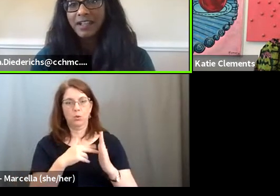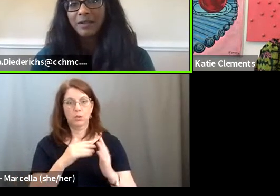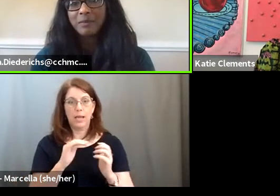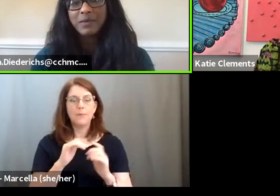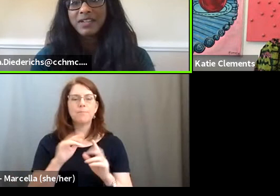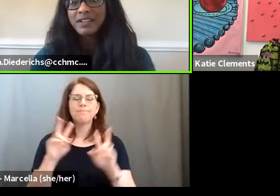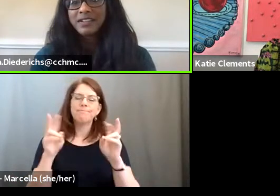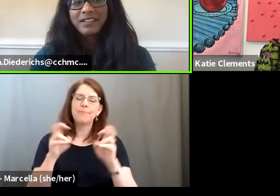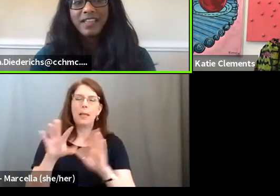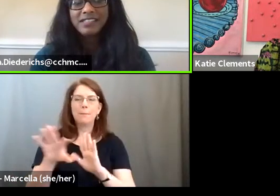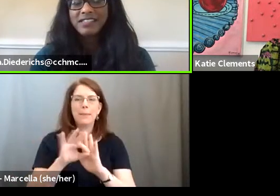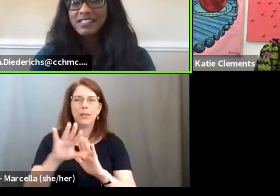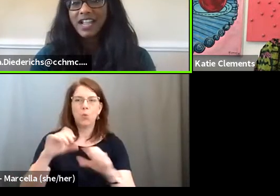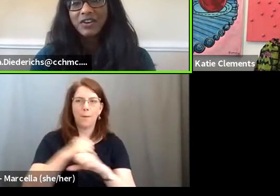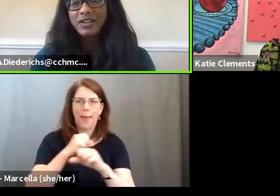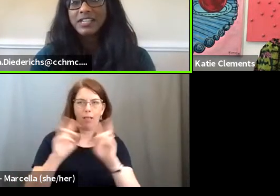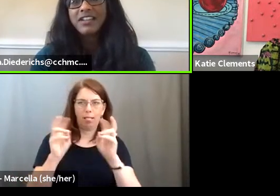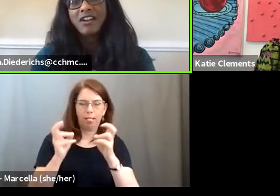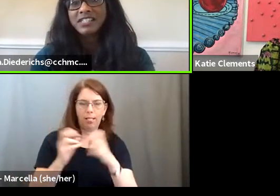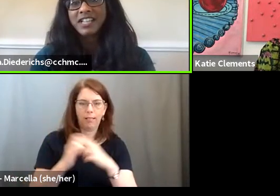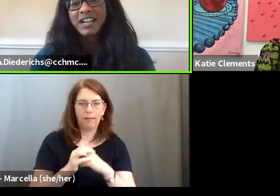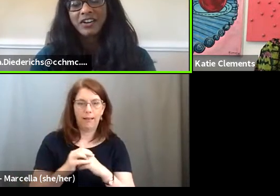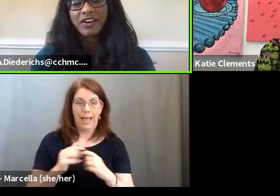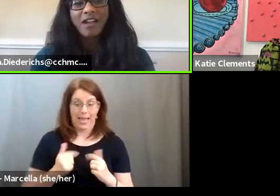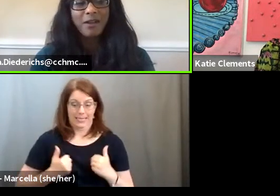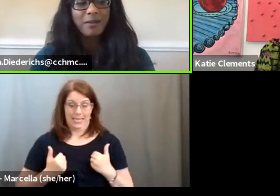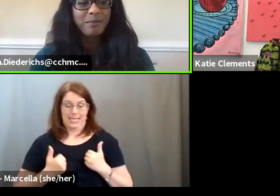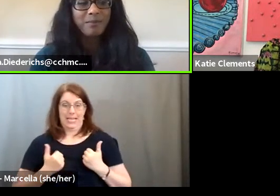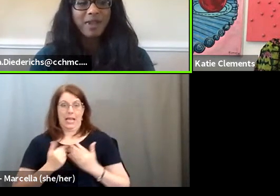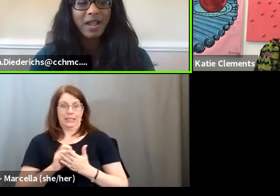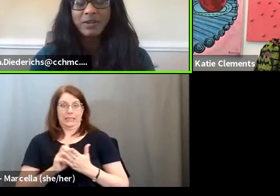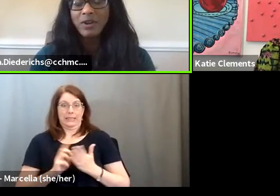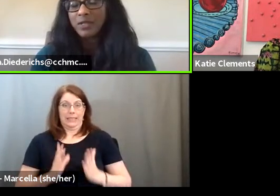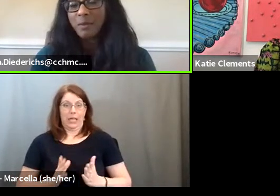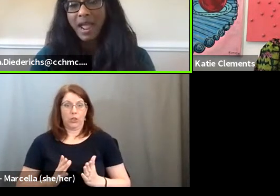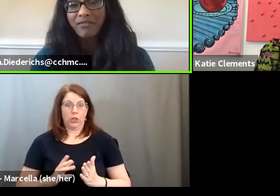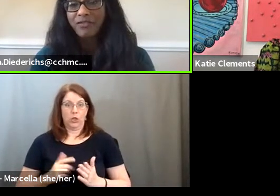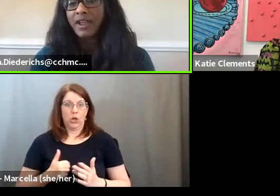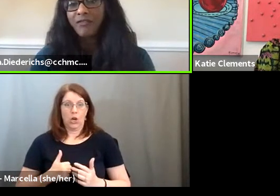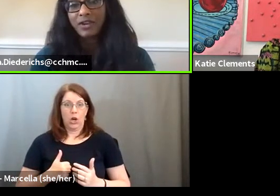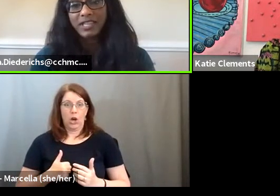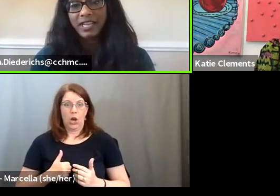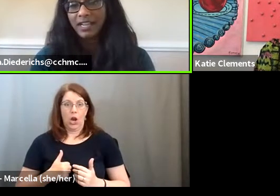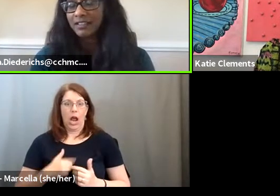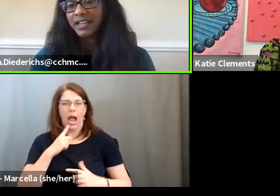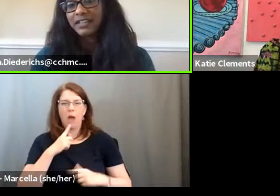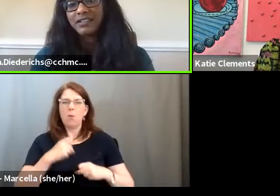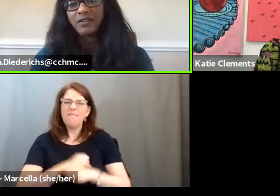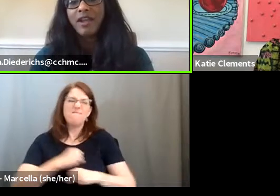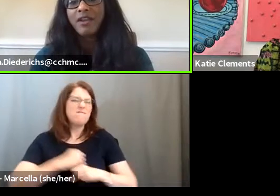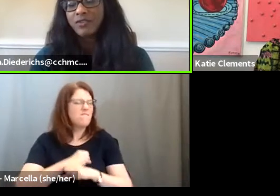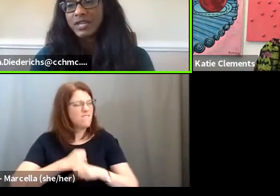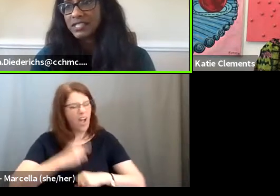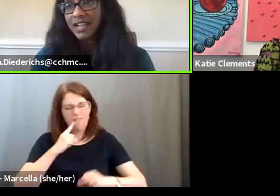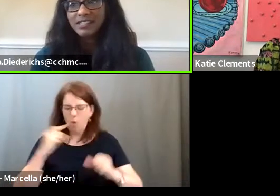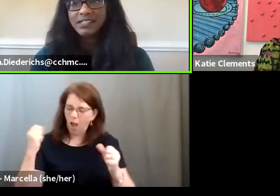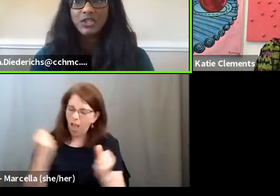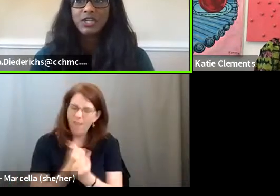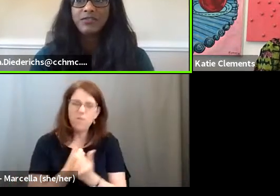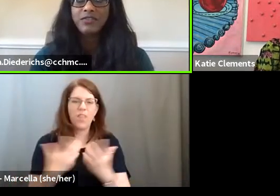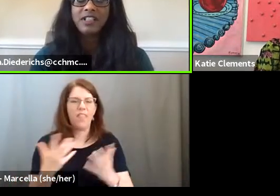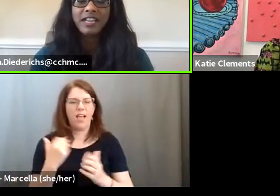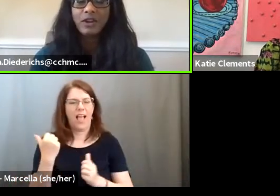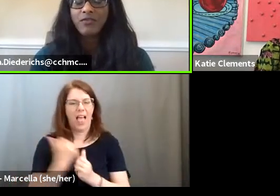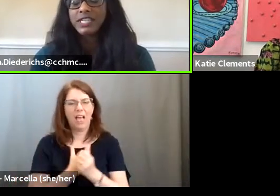battles. Um, as a designer, as a young designer, um, I would go to the mat for everything, like, you know, every design